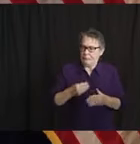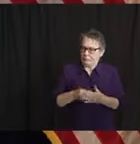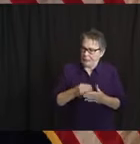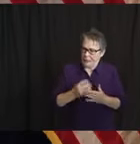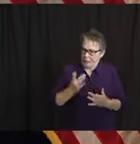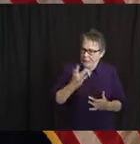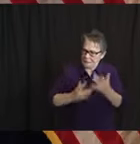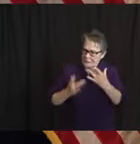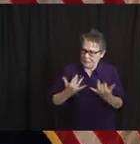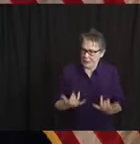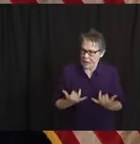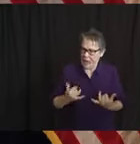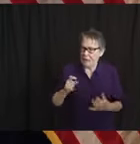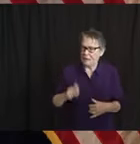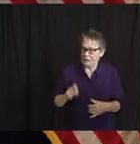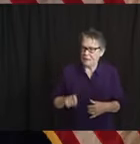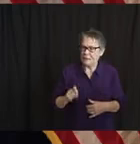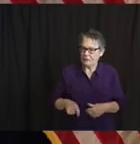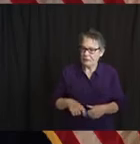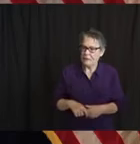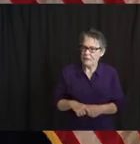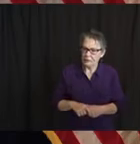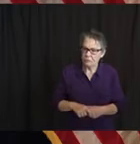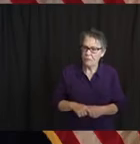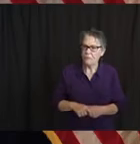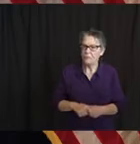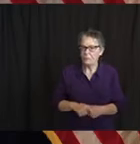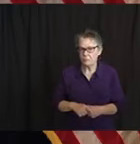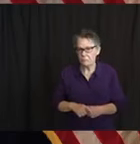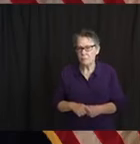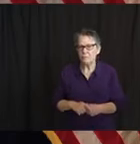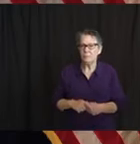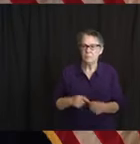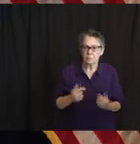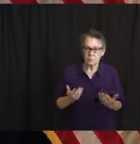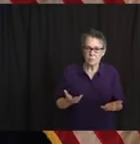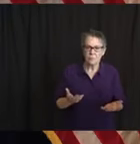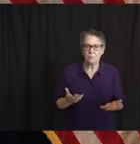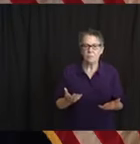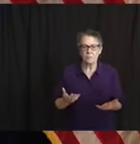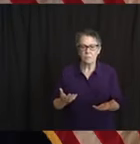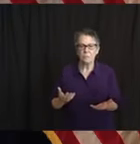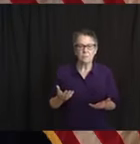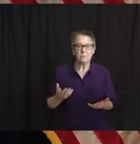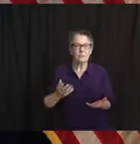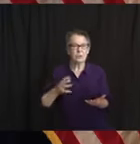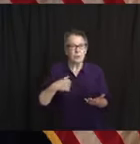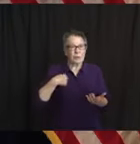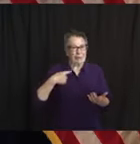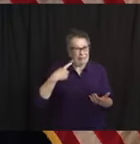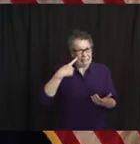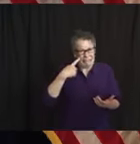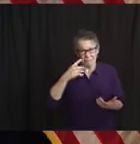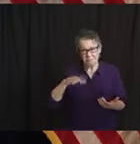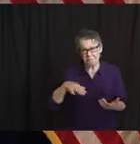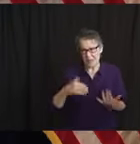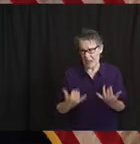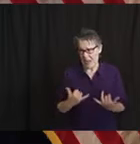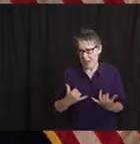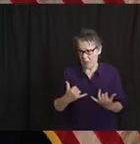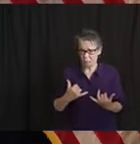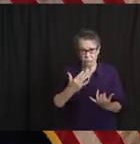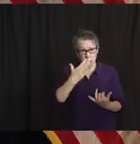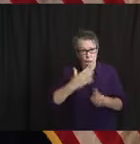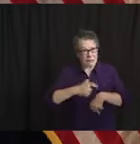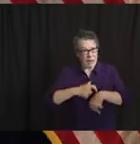time and you ask yourself with the benefit of hindsight, was that a smart time to borrow money? The answer is going to be resoundingly yes. If you had to